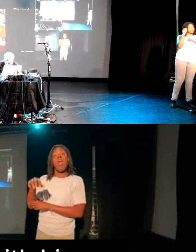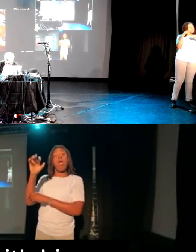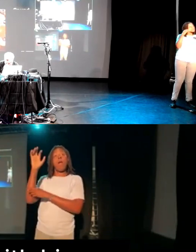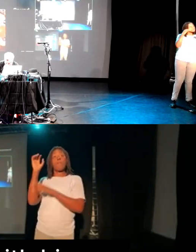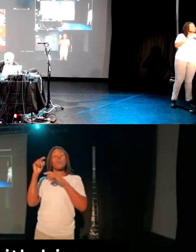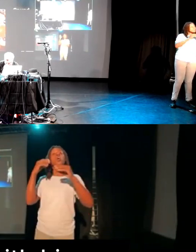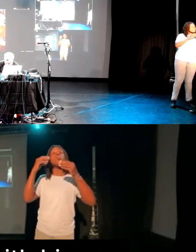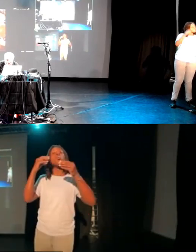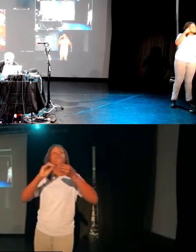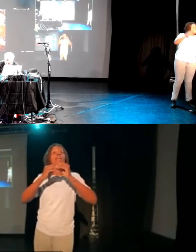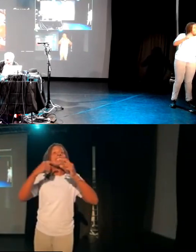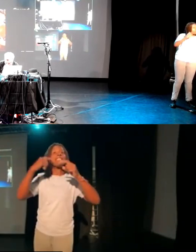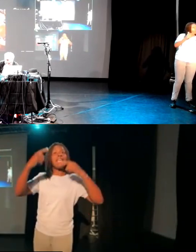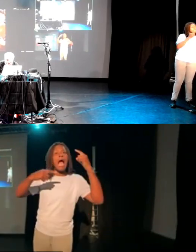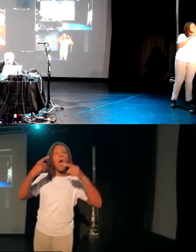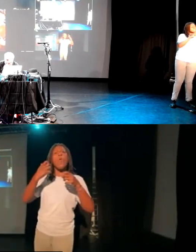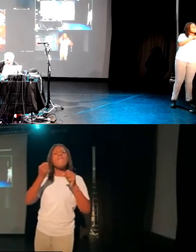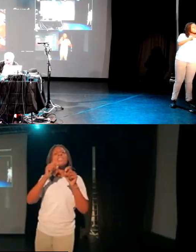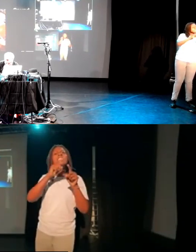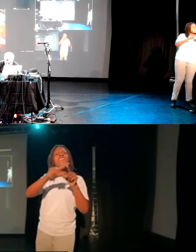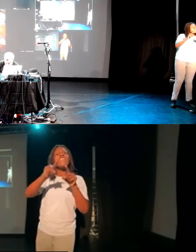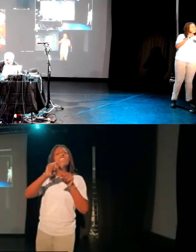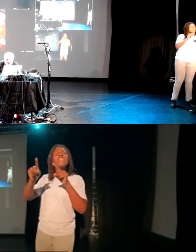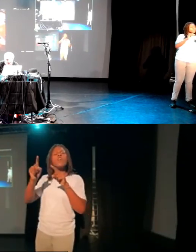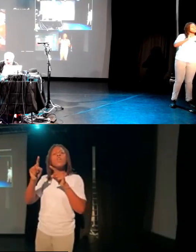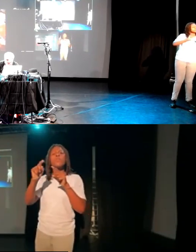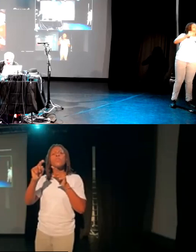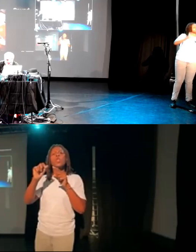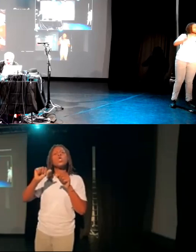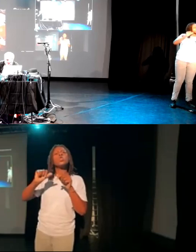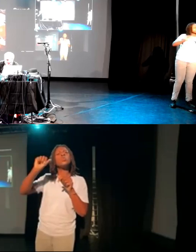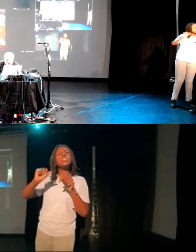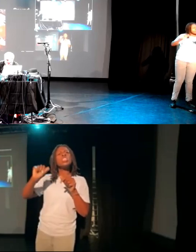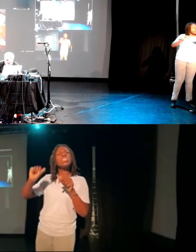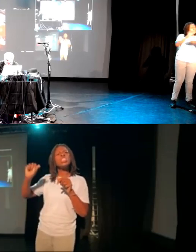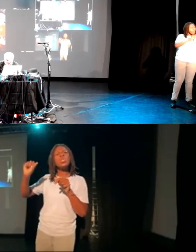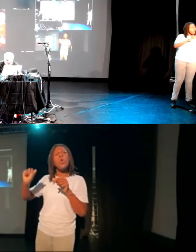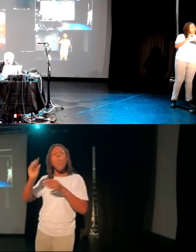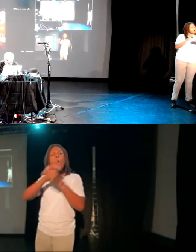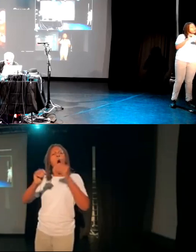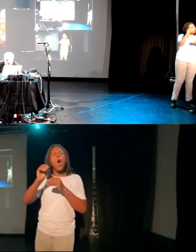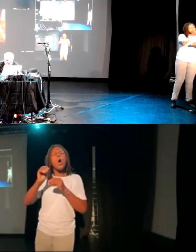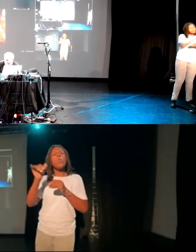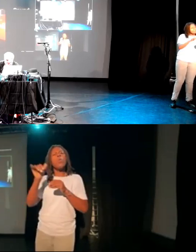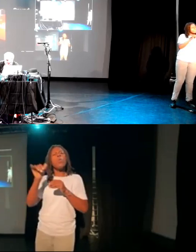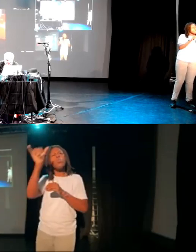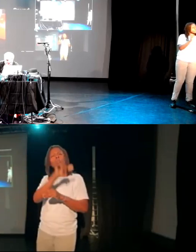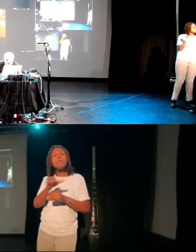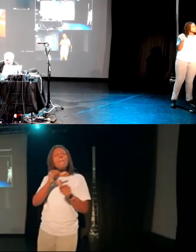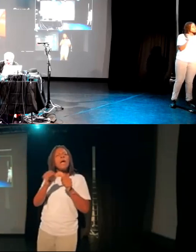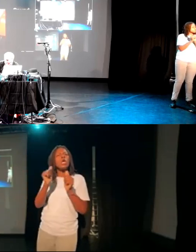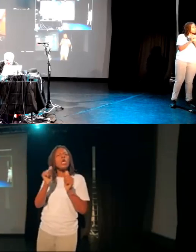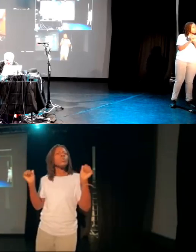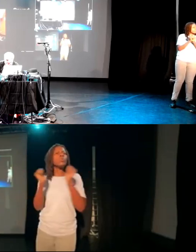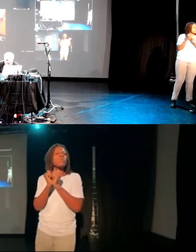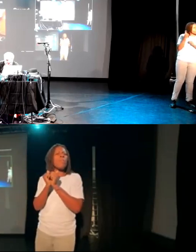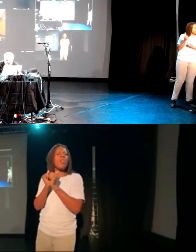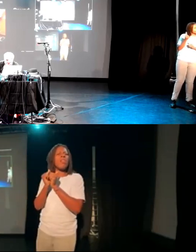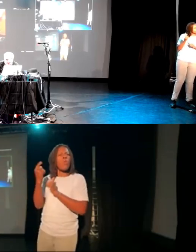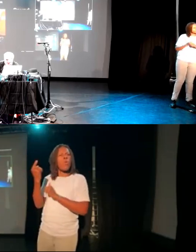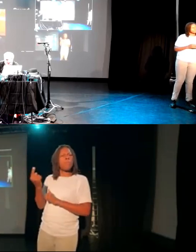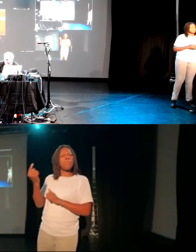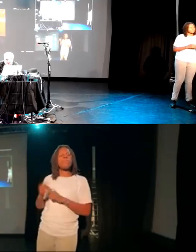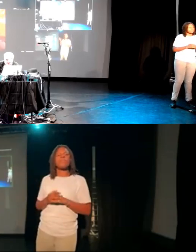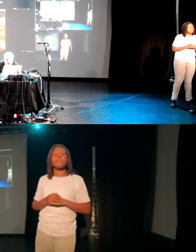switches with him as well to work out which one was the best and whether it was best to have it in the one hand or the other hand. It allowed us to do some really rapid